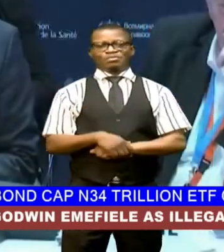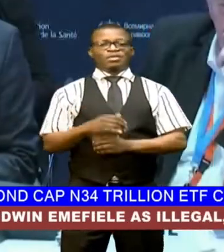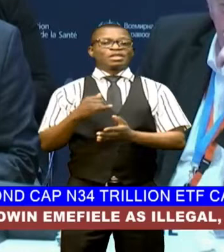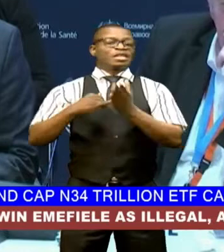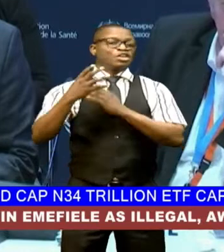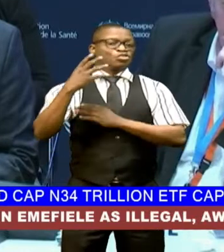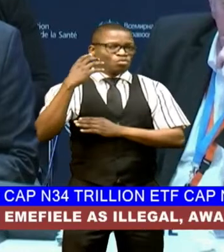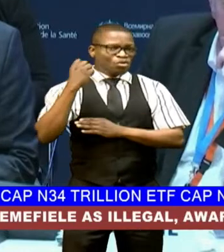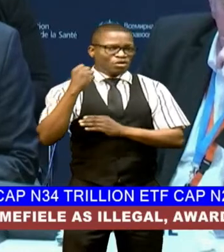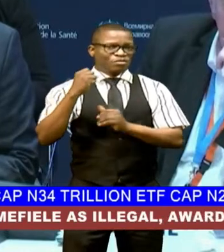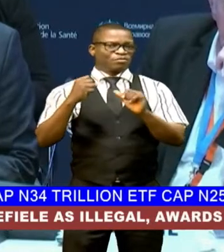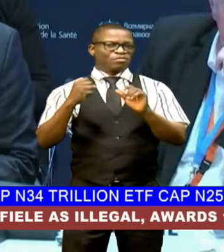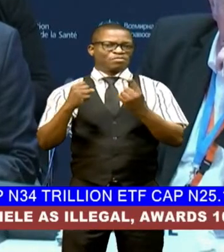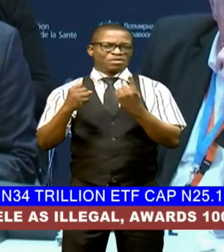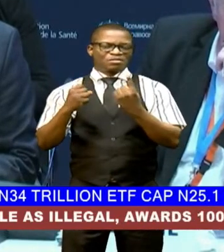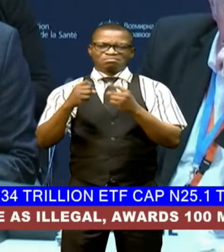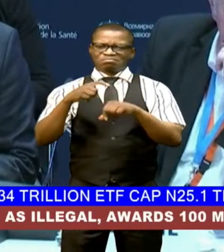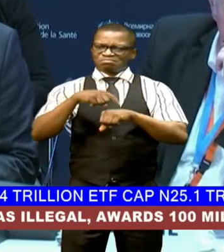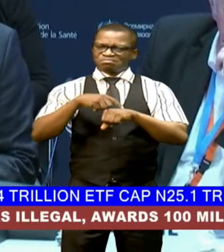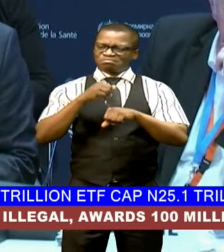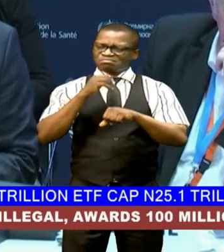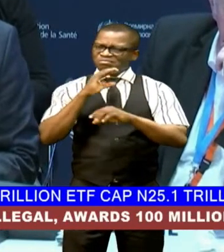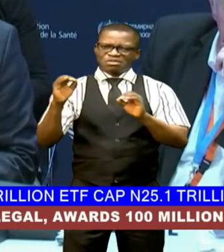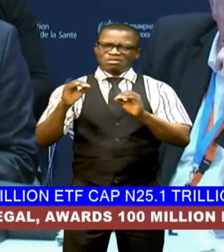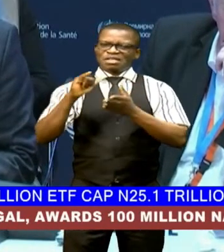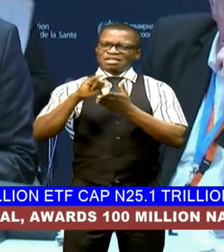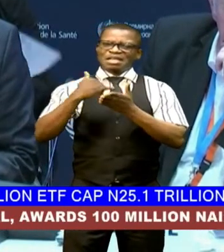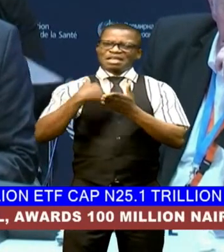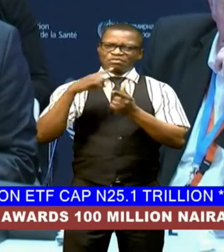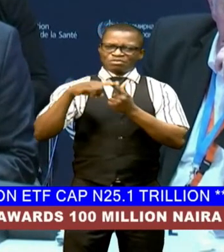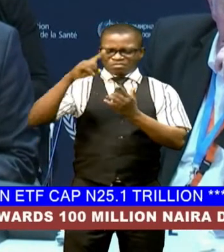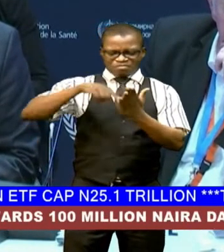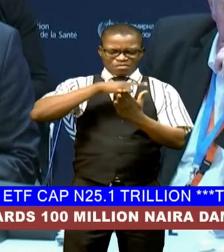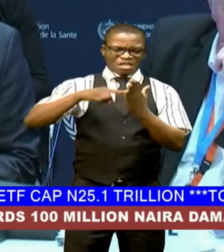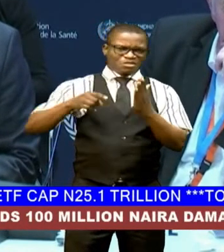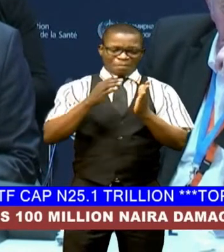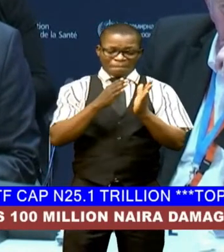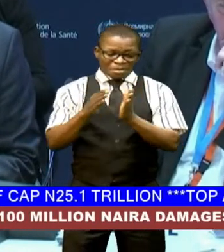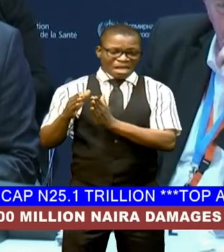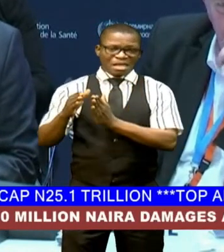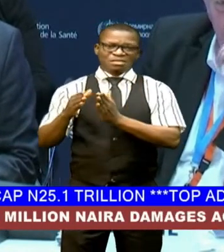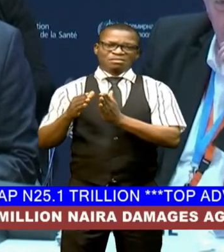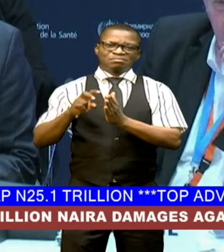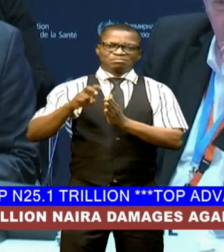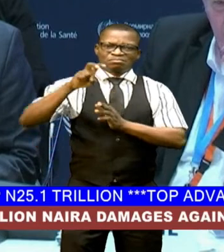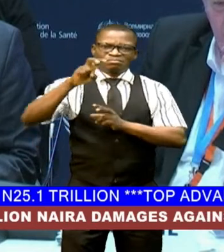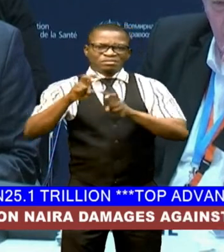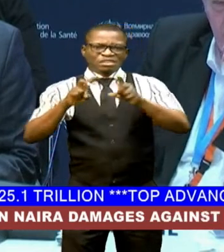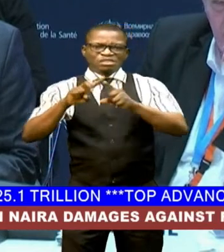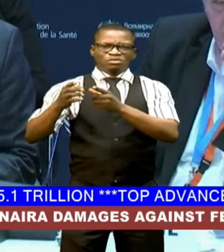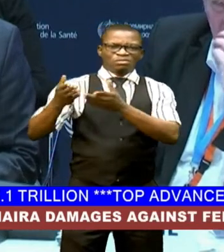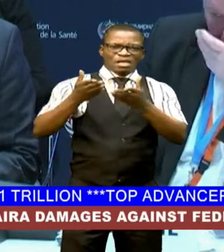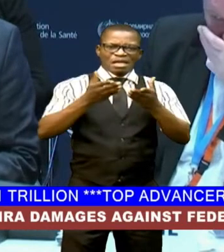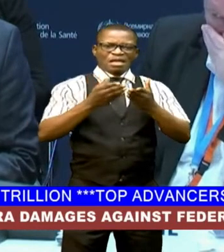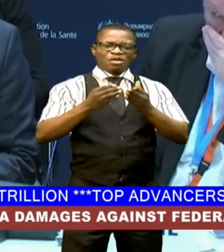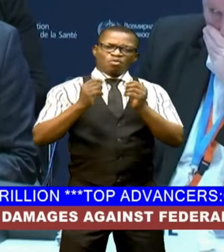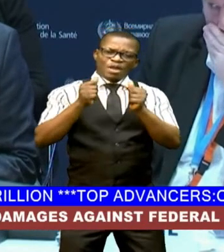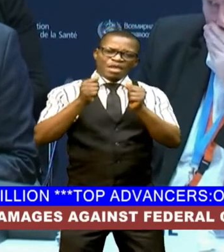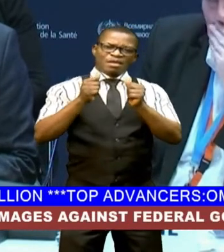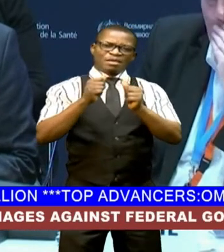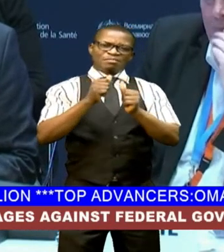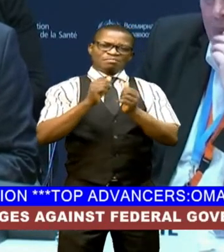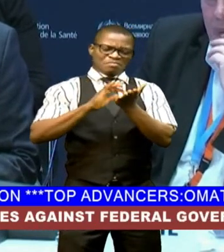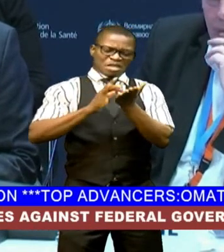was the fourth time the who had to call off a planned mission to bring urgently needed medical supplies to